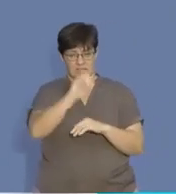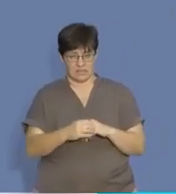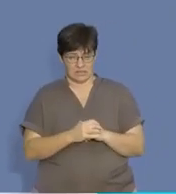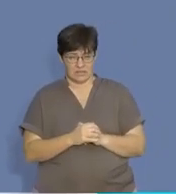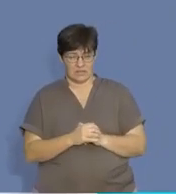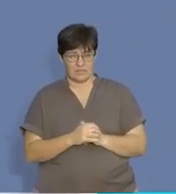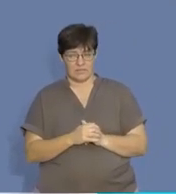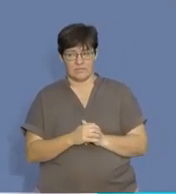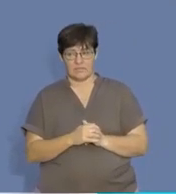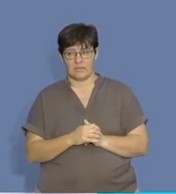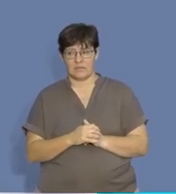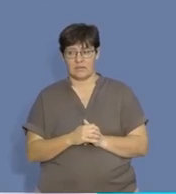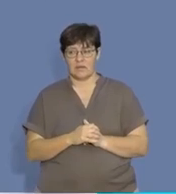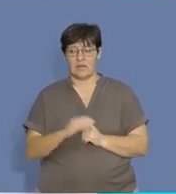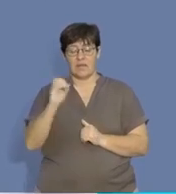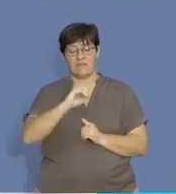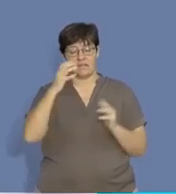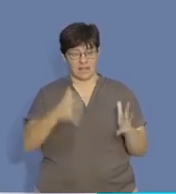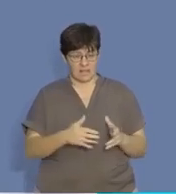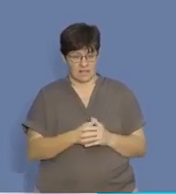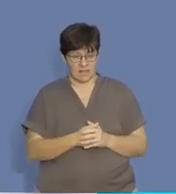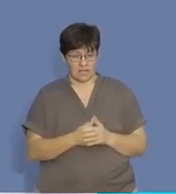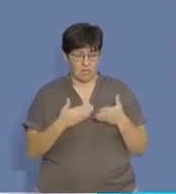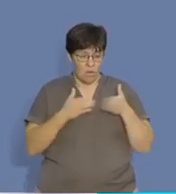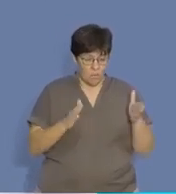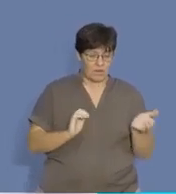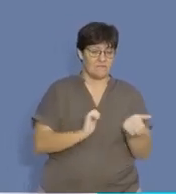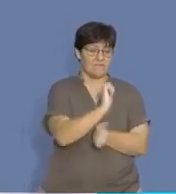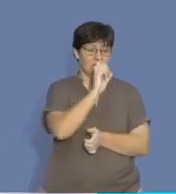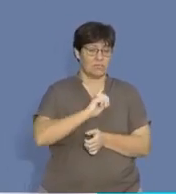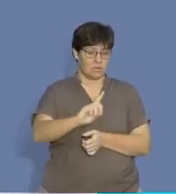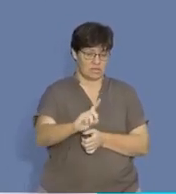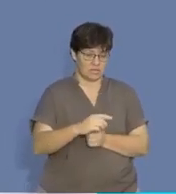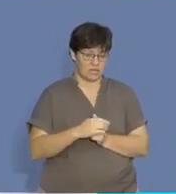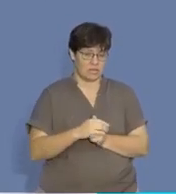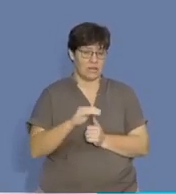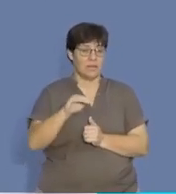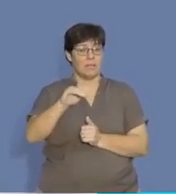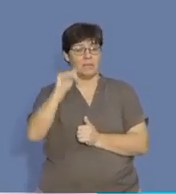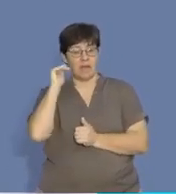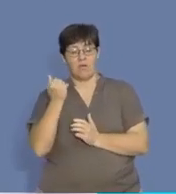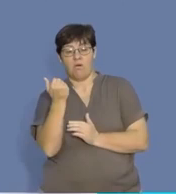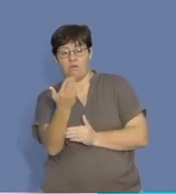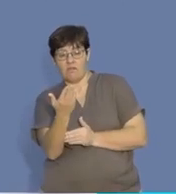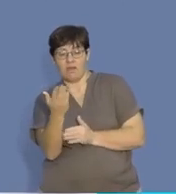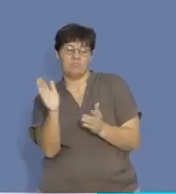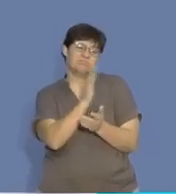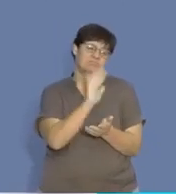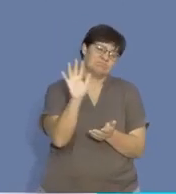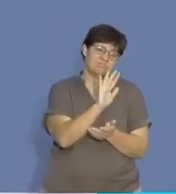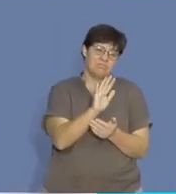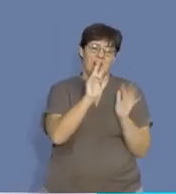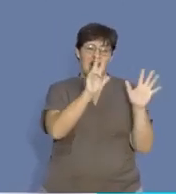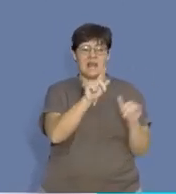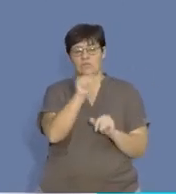11%, right? But as an investor, if you open up a fixed deposit, banks could offer you anywhere